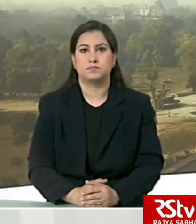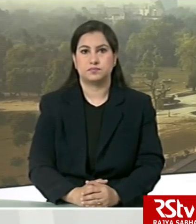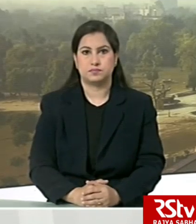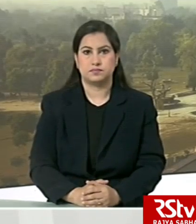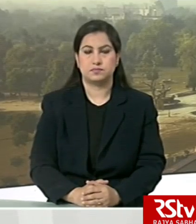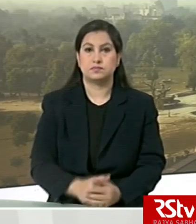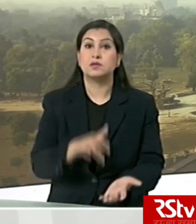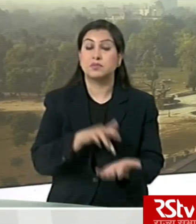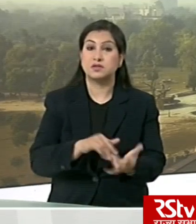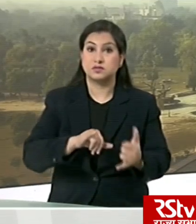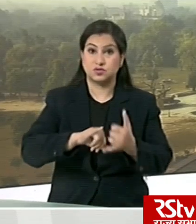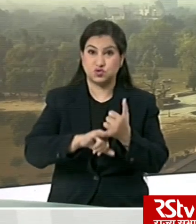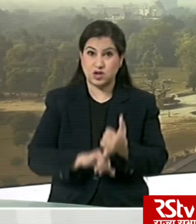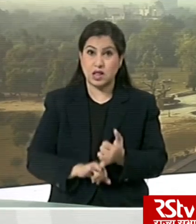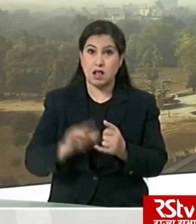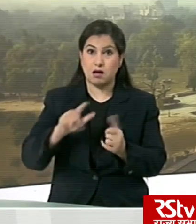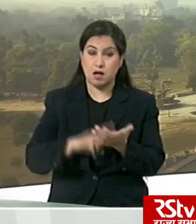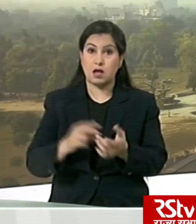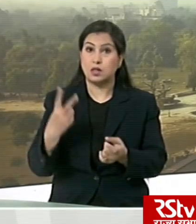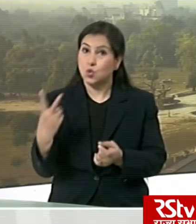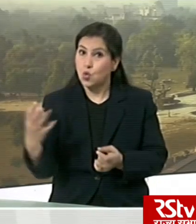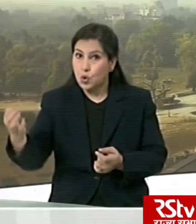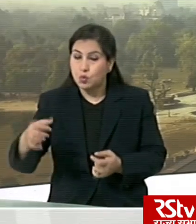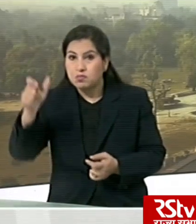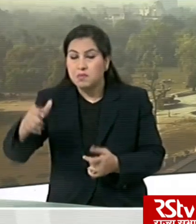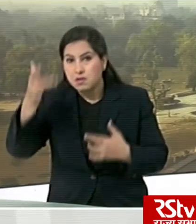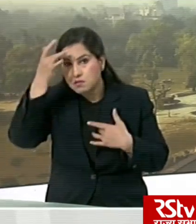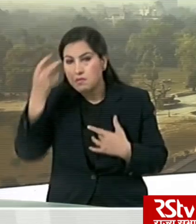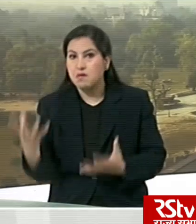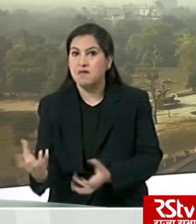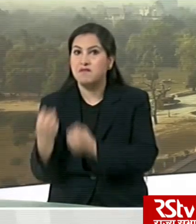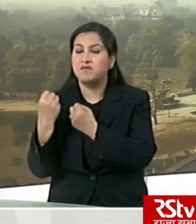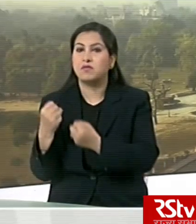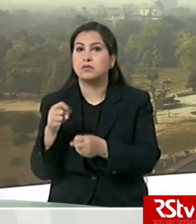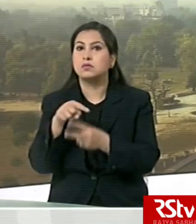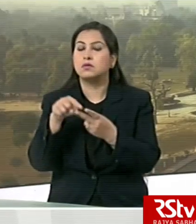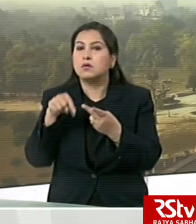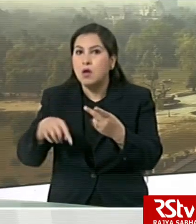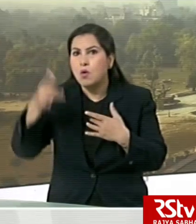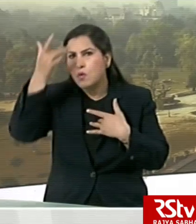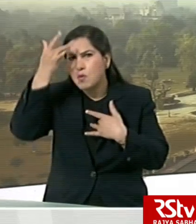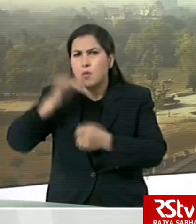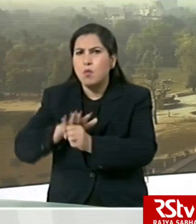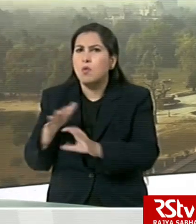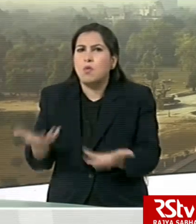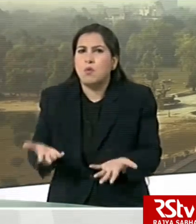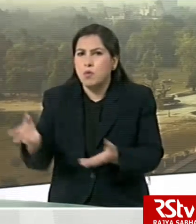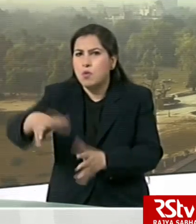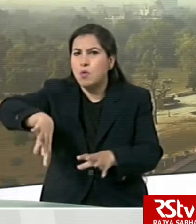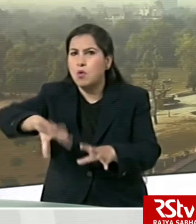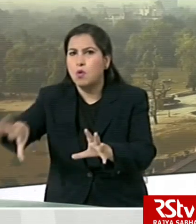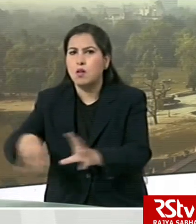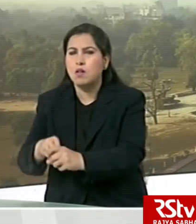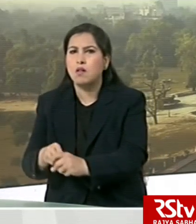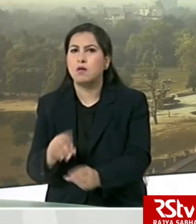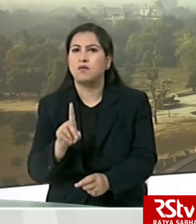In Sri Lanka, two new COVID-19 cases were detected. The number of active cases there in the country stands